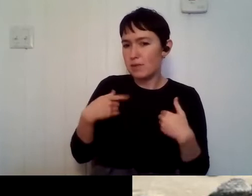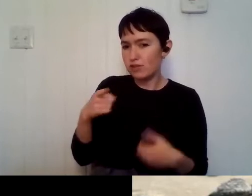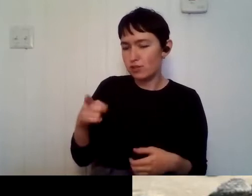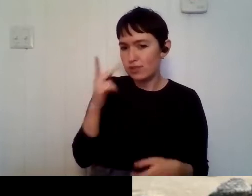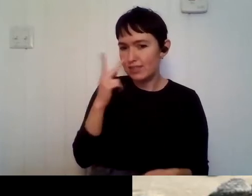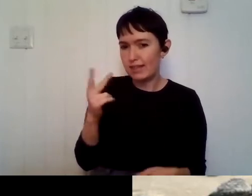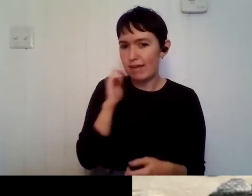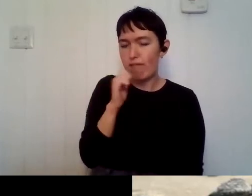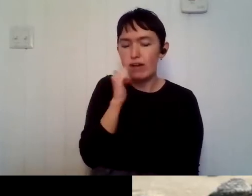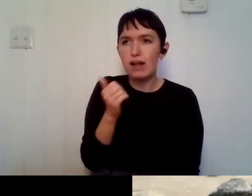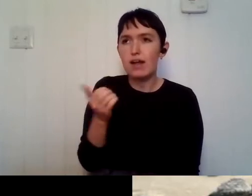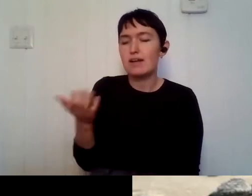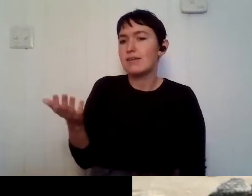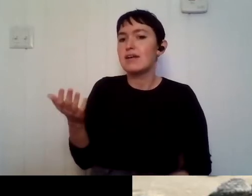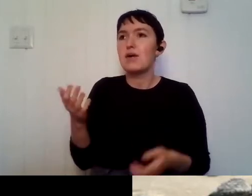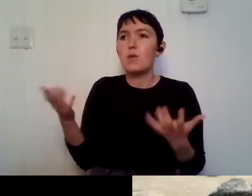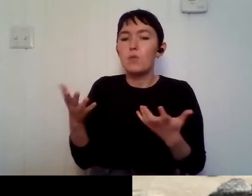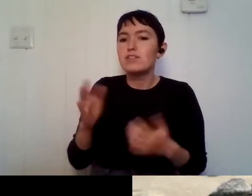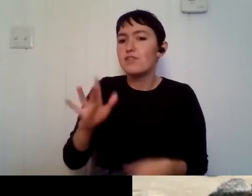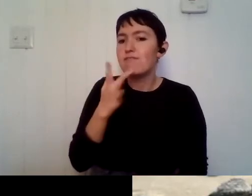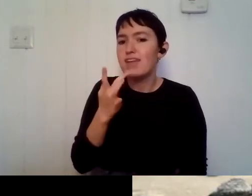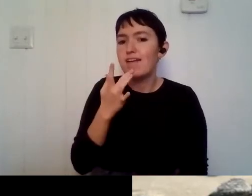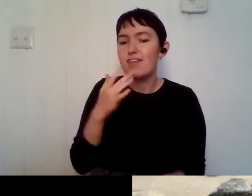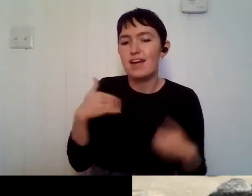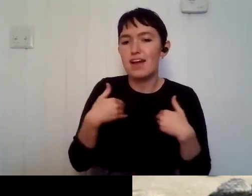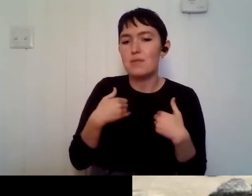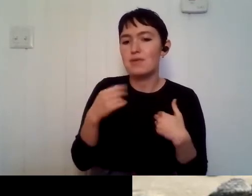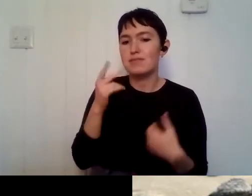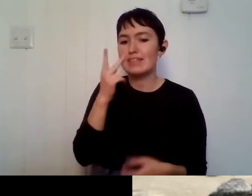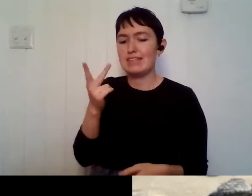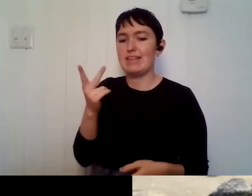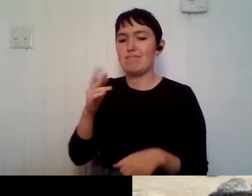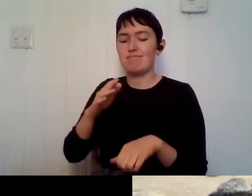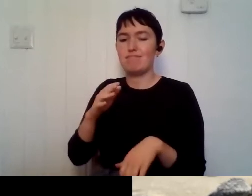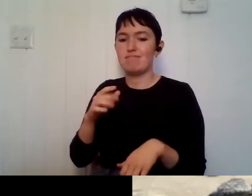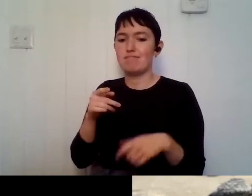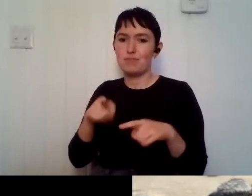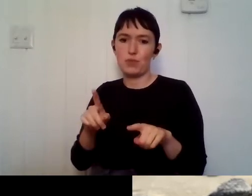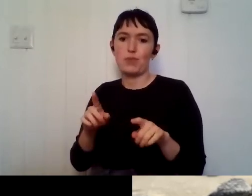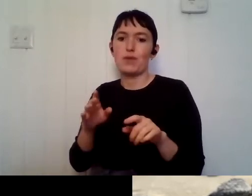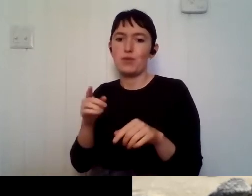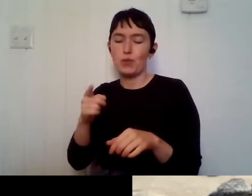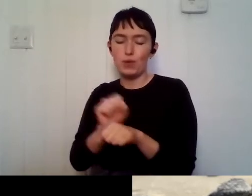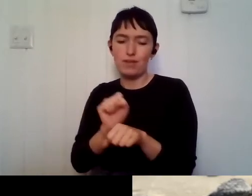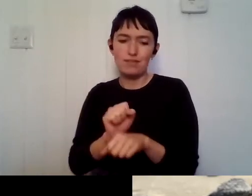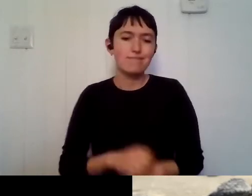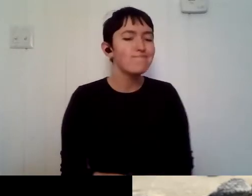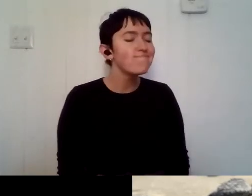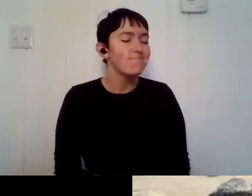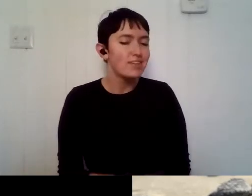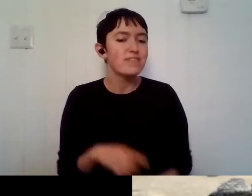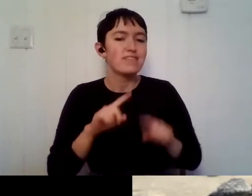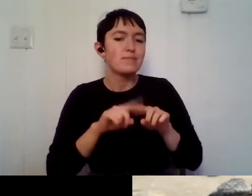favorite animal to encounter on the job? Um, yeah, so it really depends on, um, the,